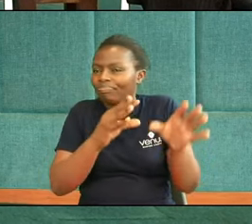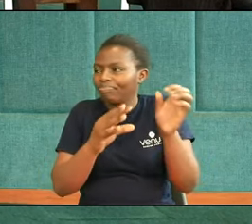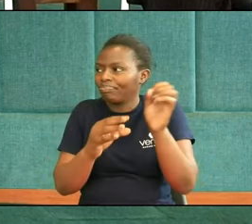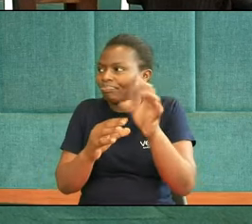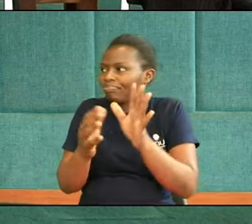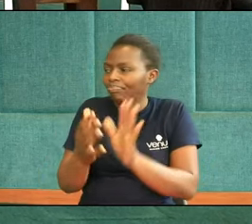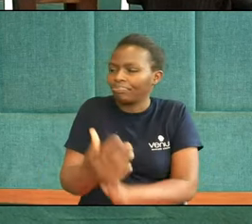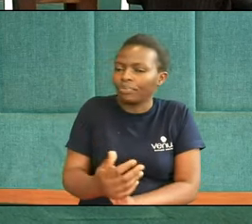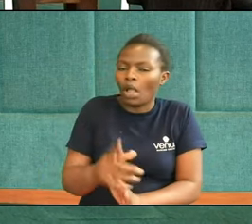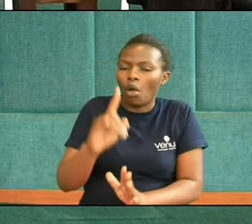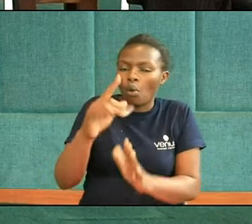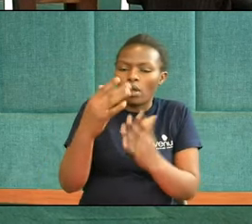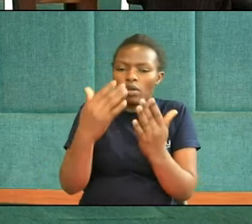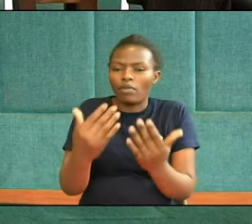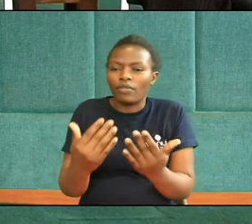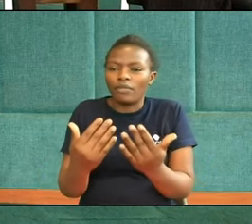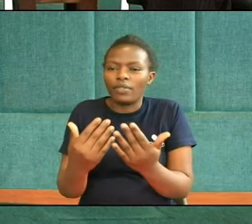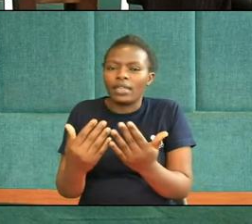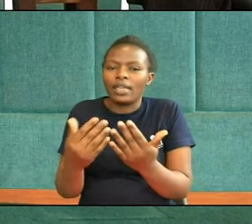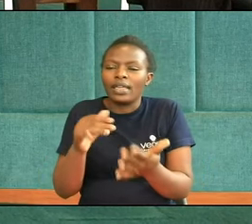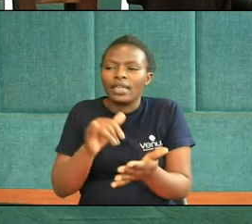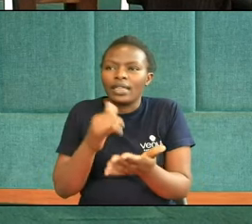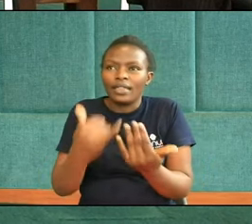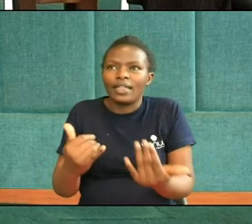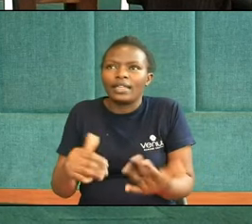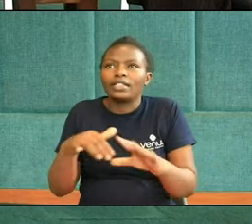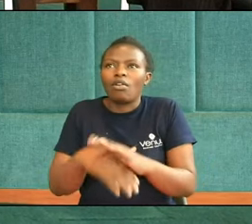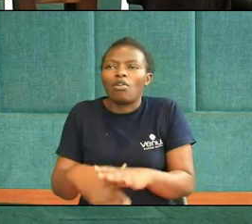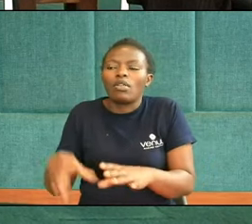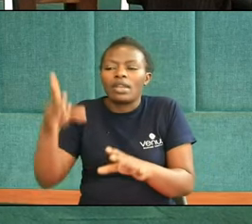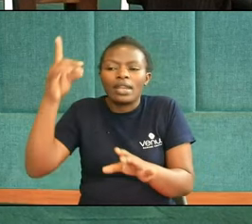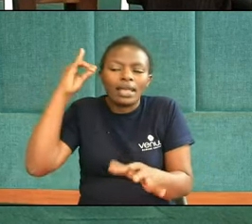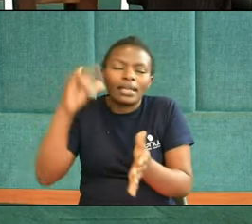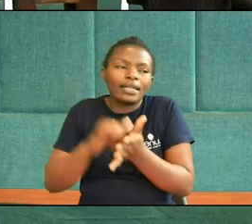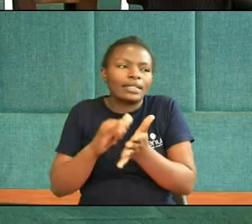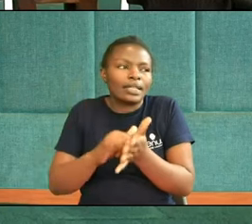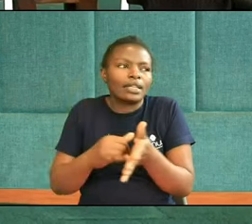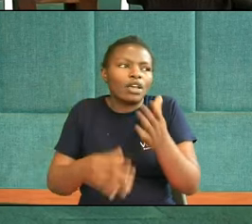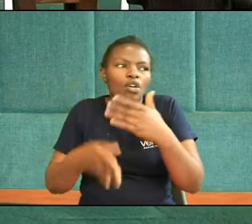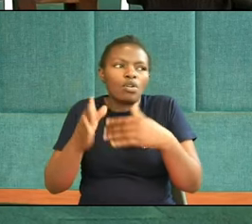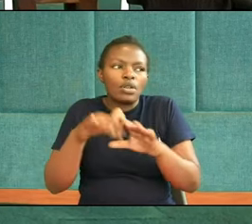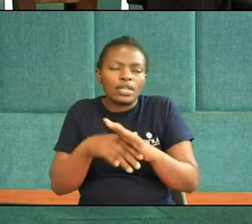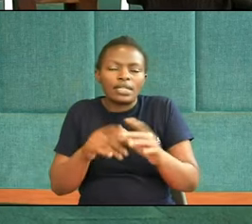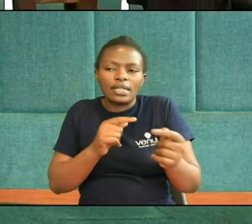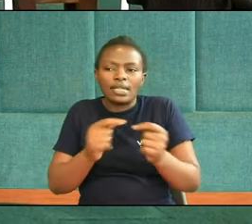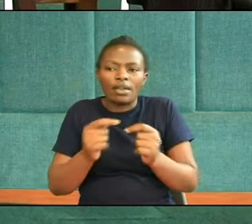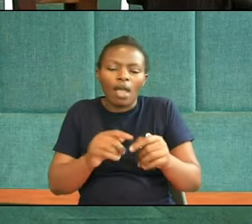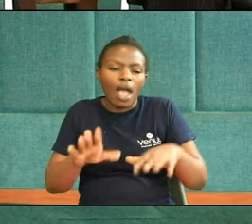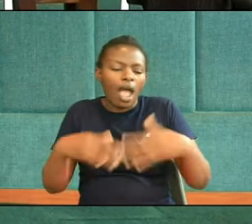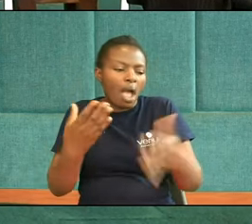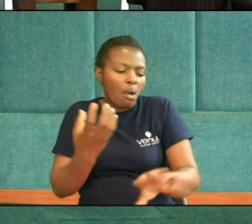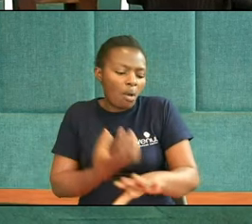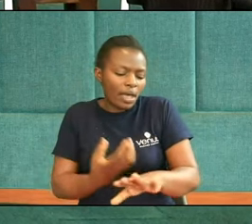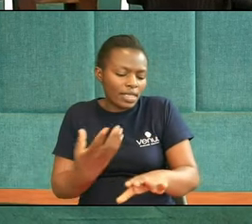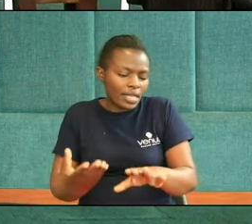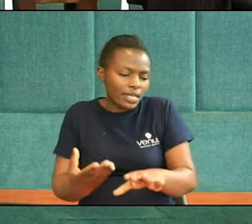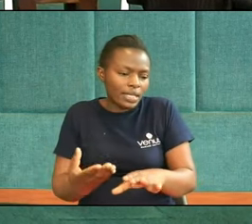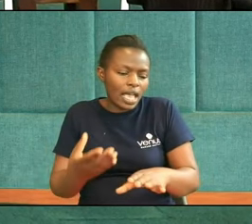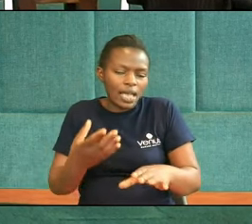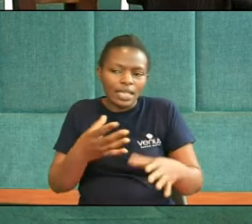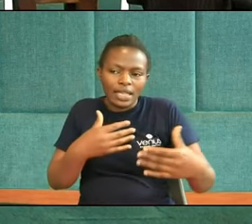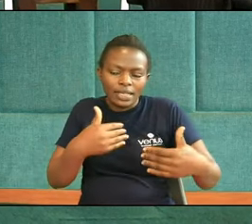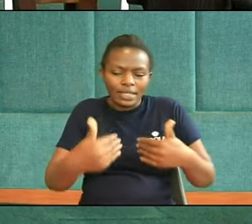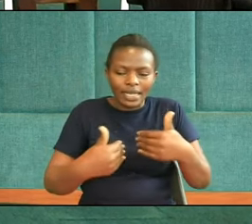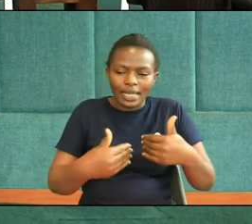Daniel Is that God is in control No matter how bad things get No matter how dark the storm is God's promises